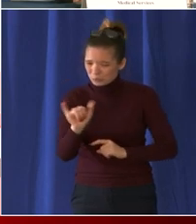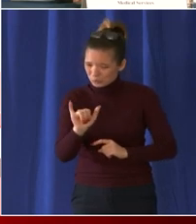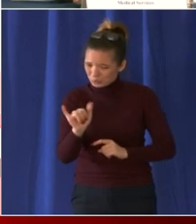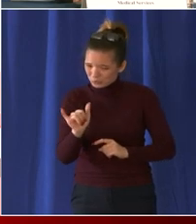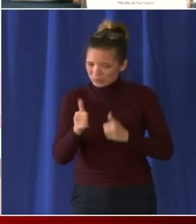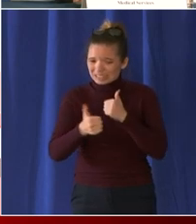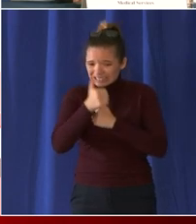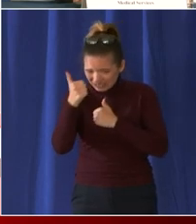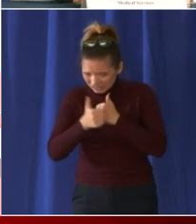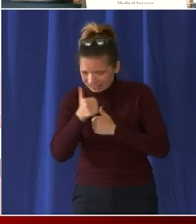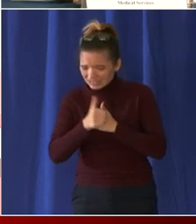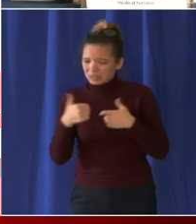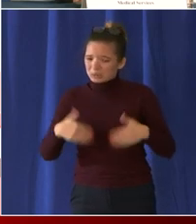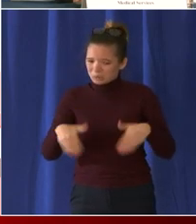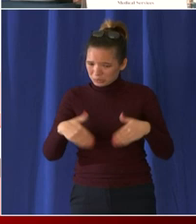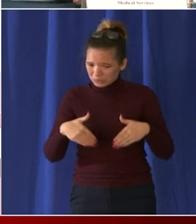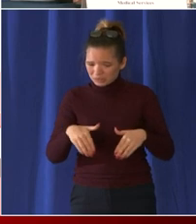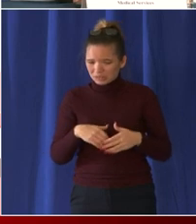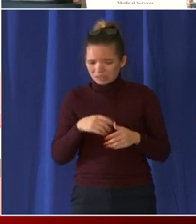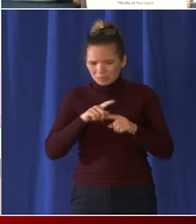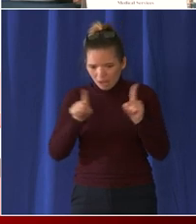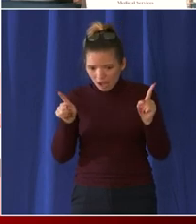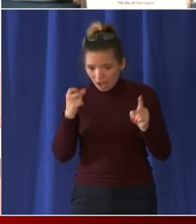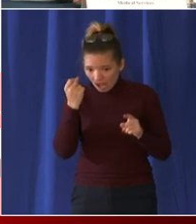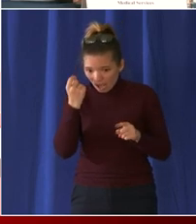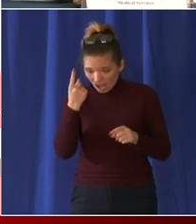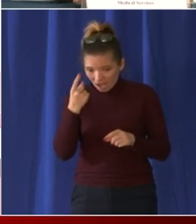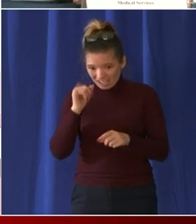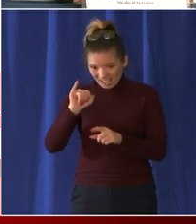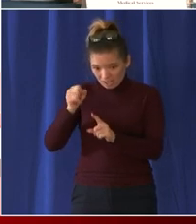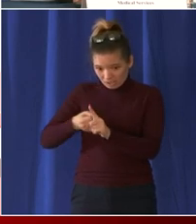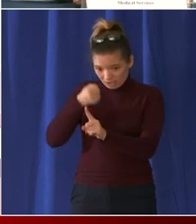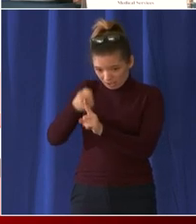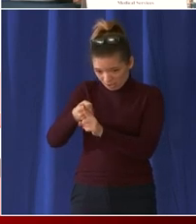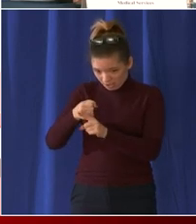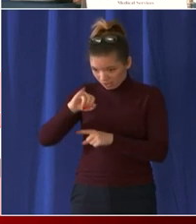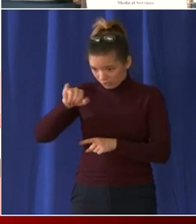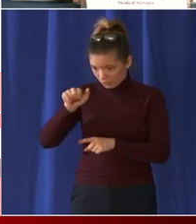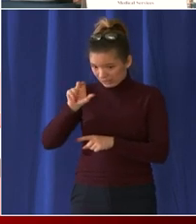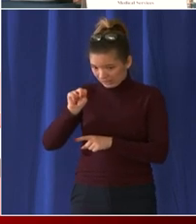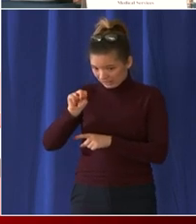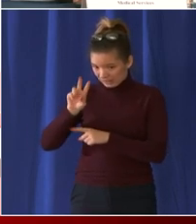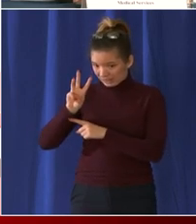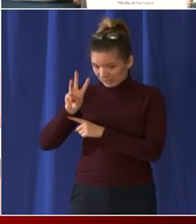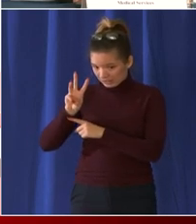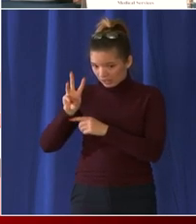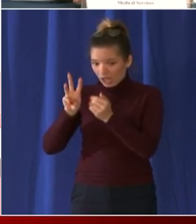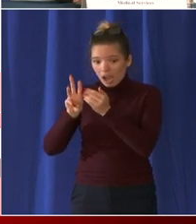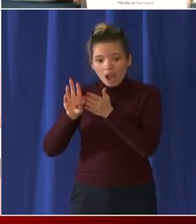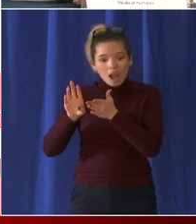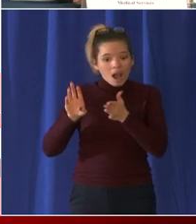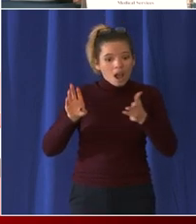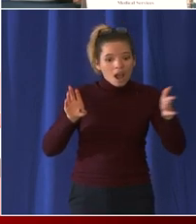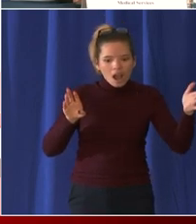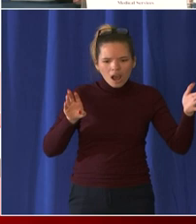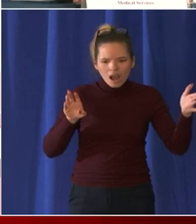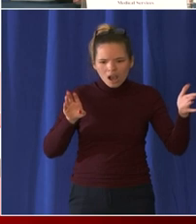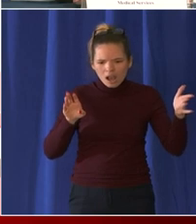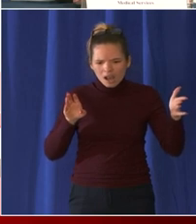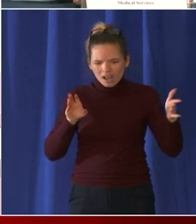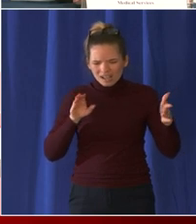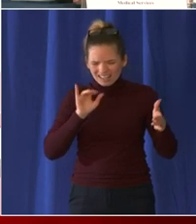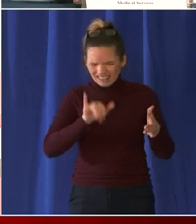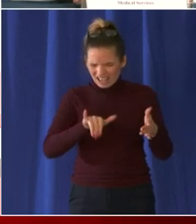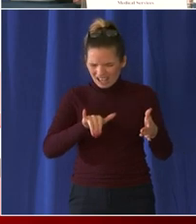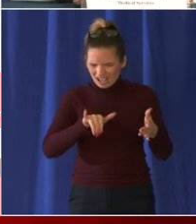our people come back to work to grow the force to protect the community so it is an honor to lead these people